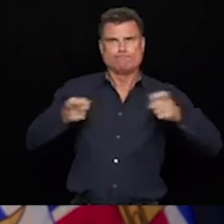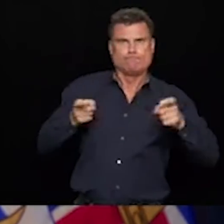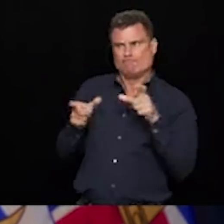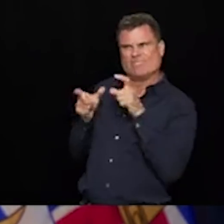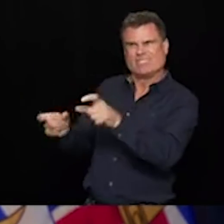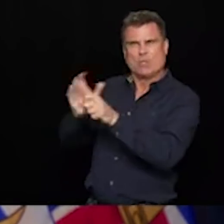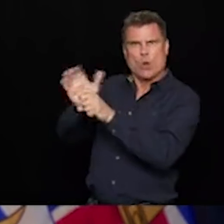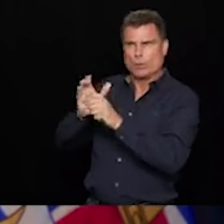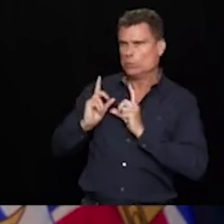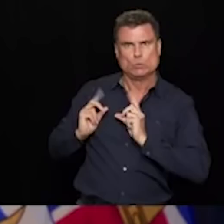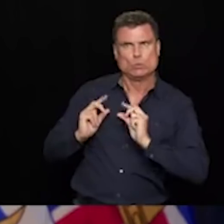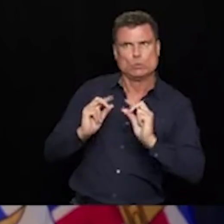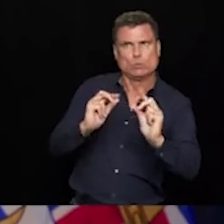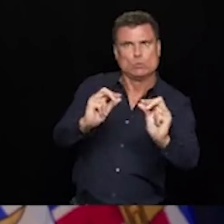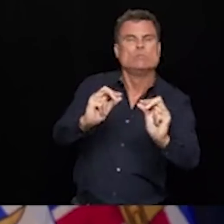together.